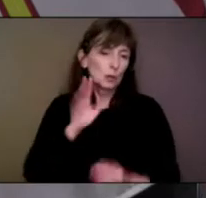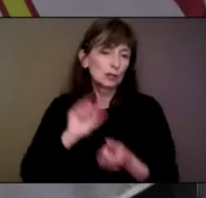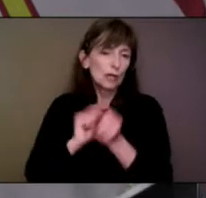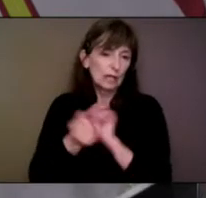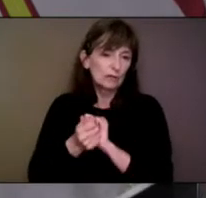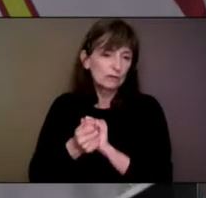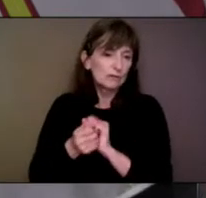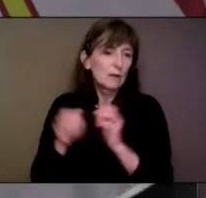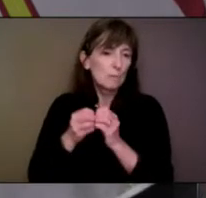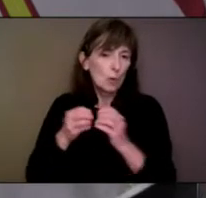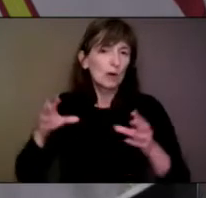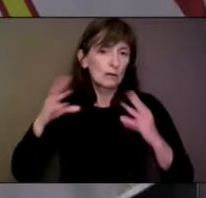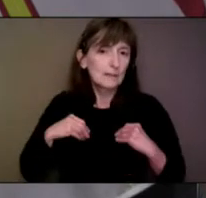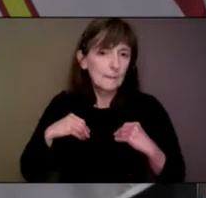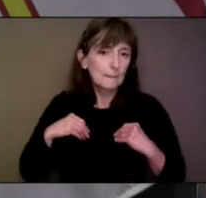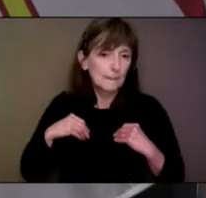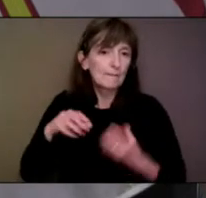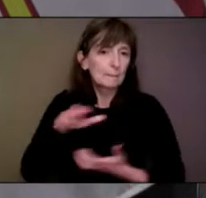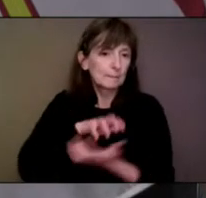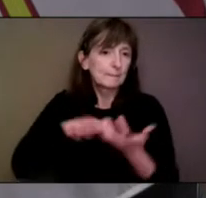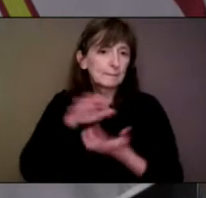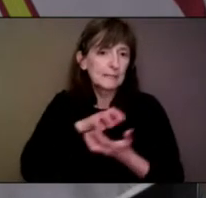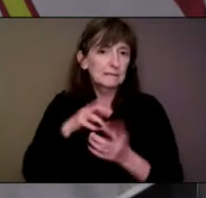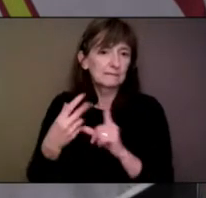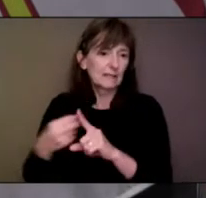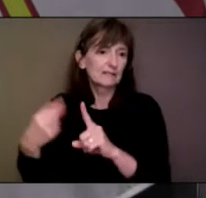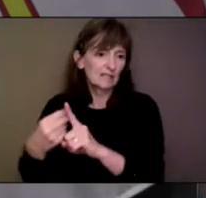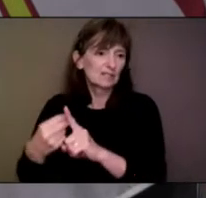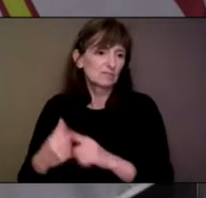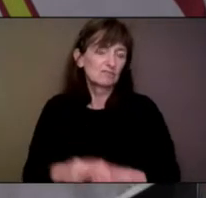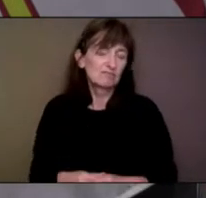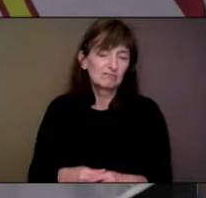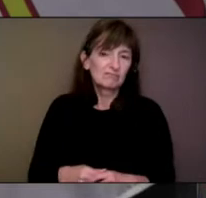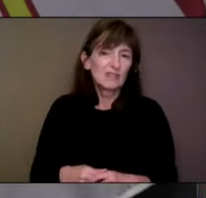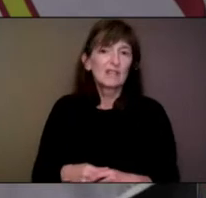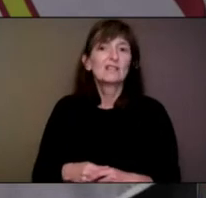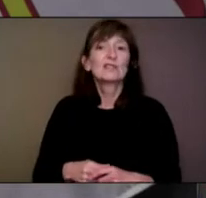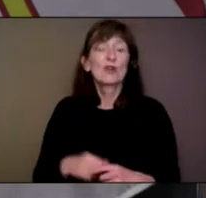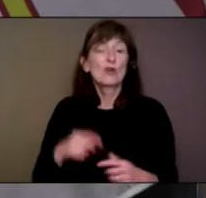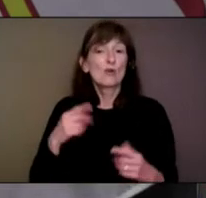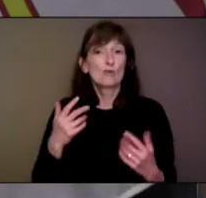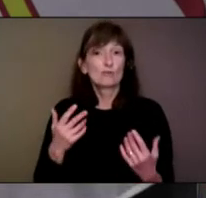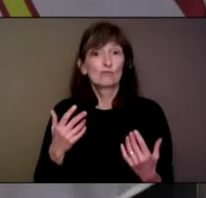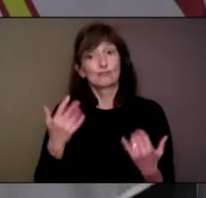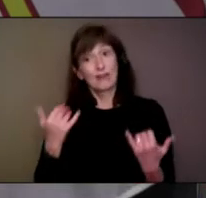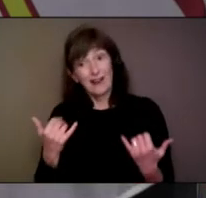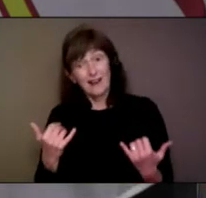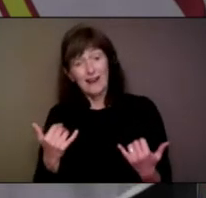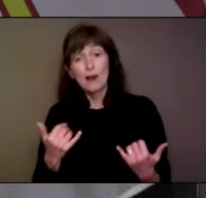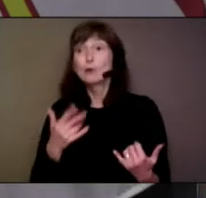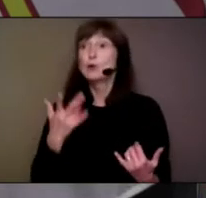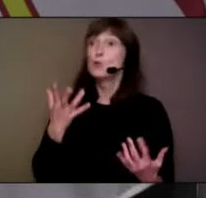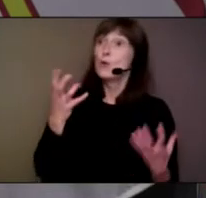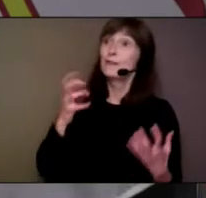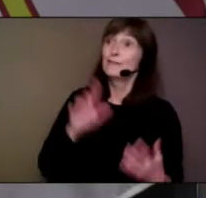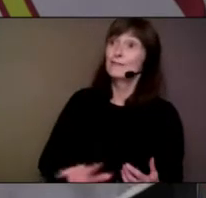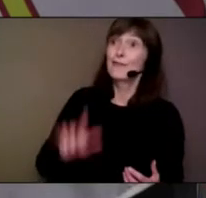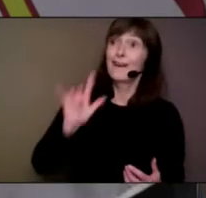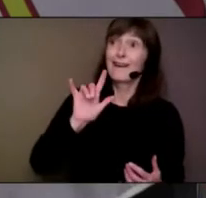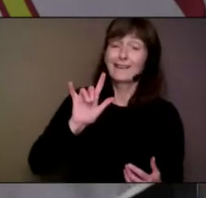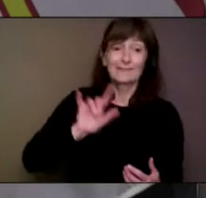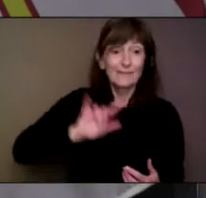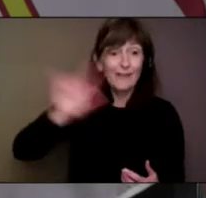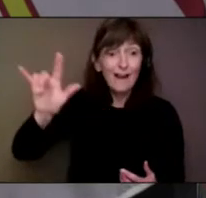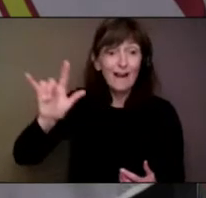evidence as time goes on, this will become less and less of an issue. So I certainly would say to those people that, you know, the most